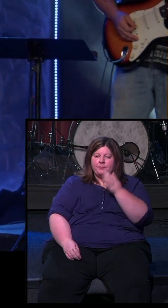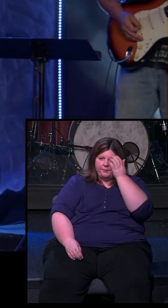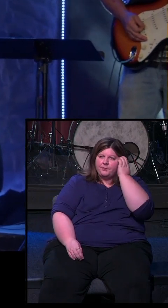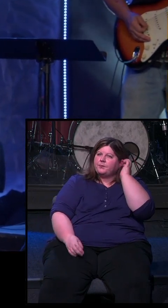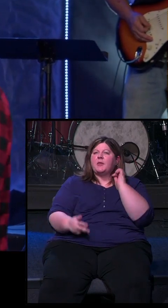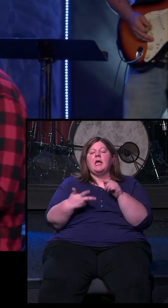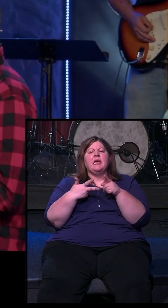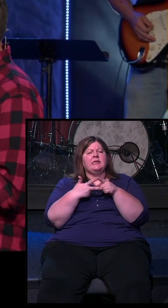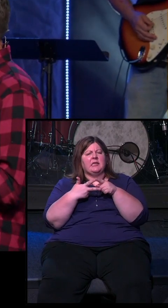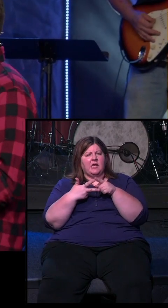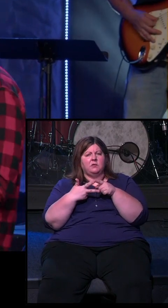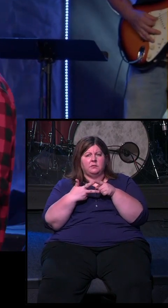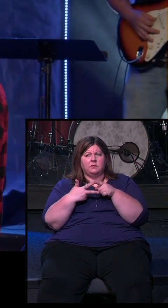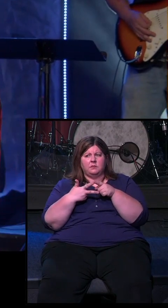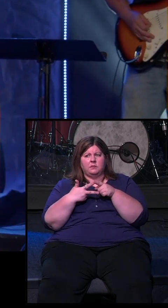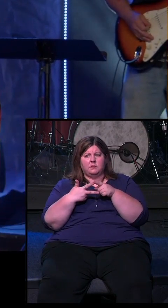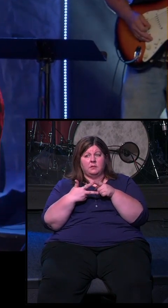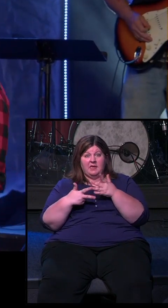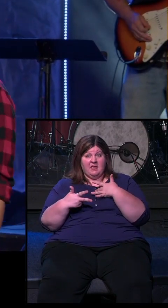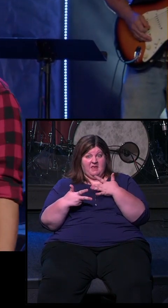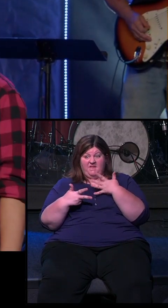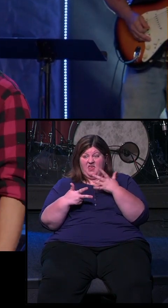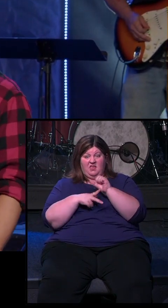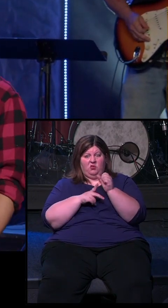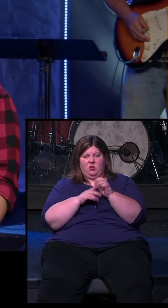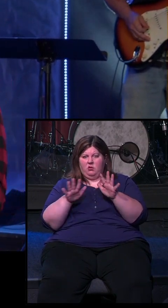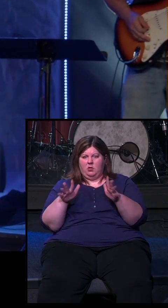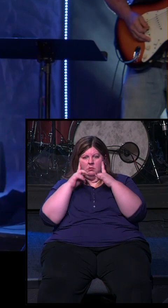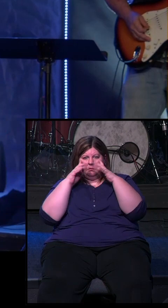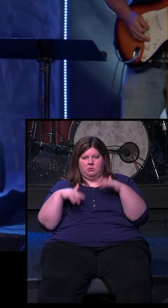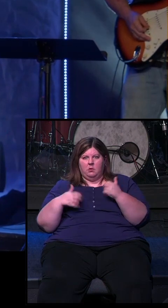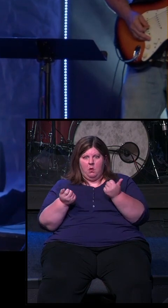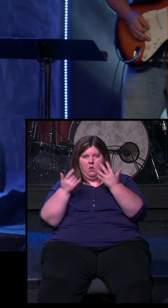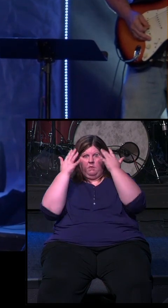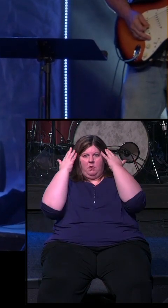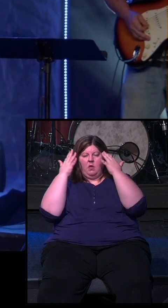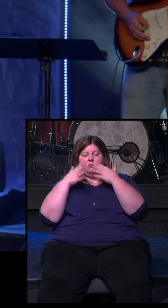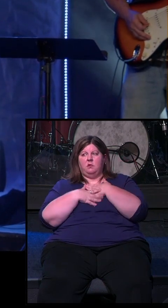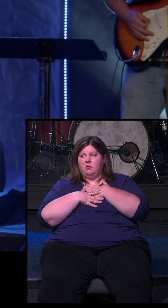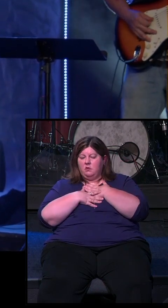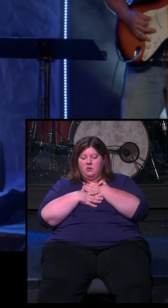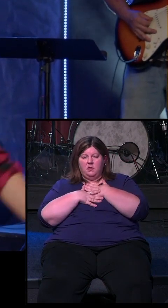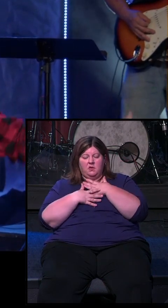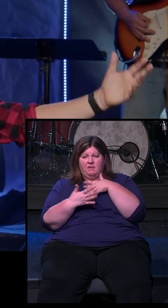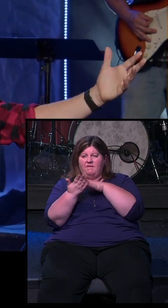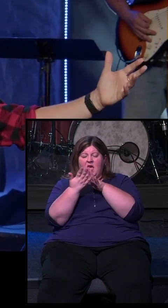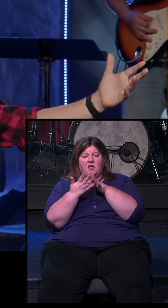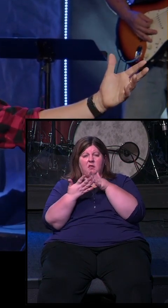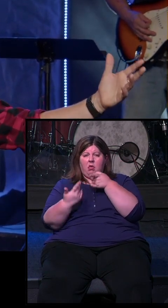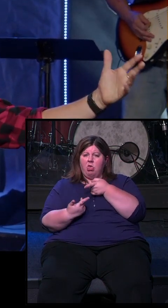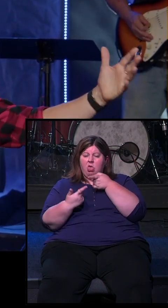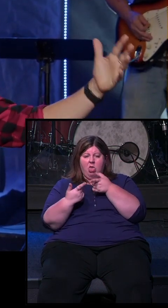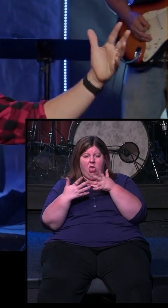Second group of people. Are you in a situation where you're overwhelmed? Stand up. You're facing a situation where you're just like,